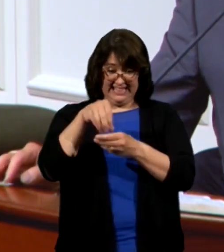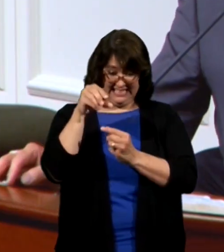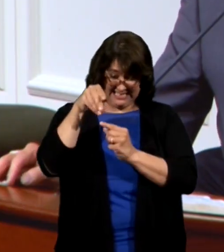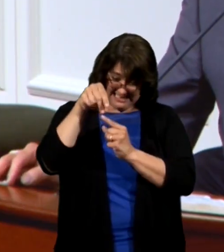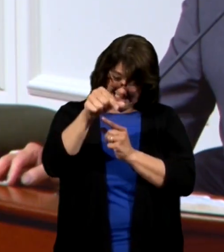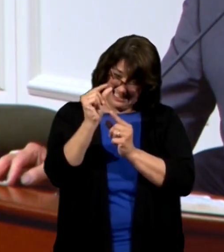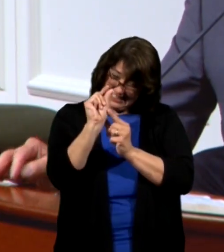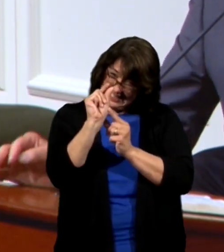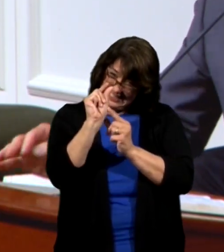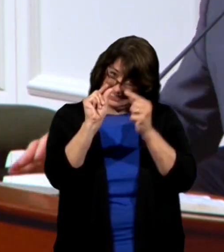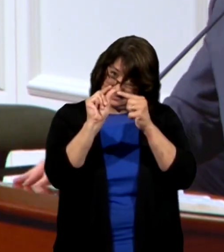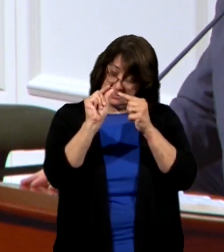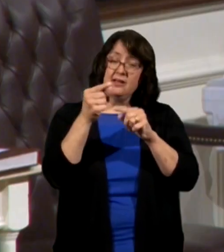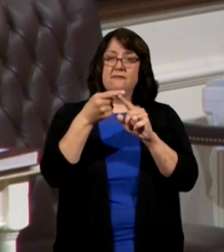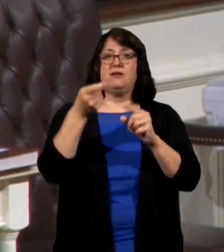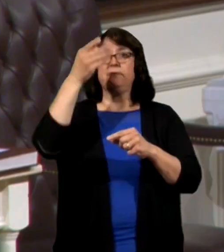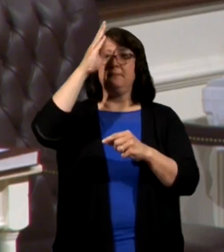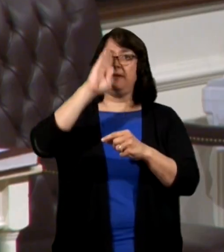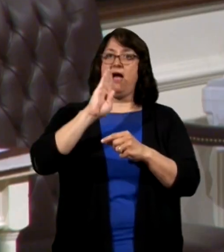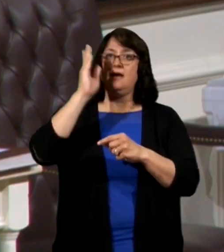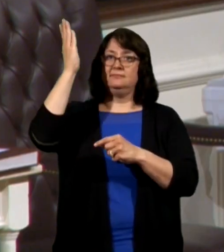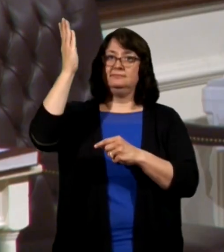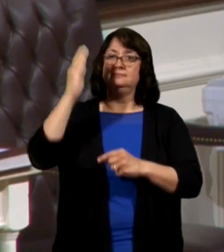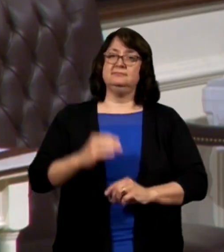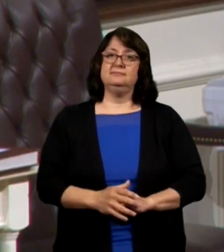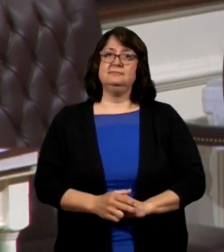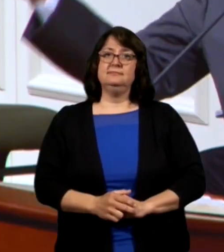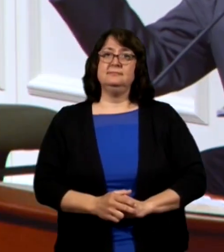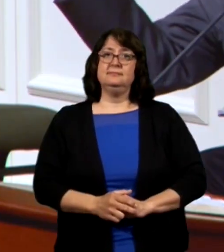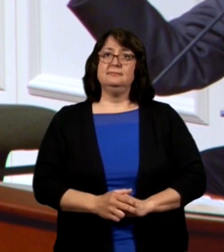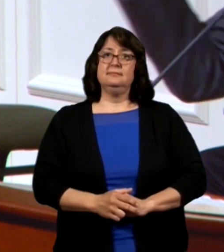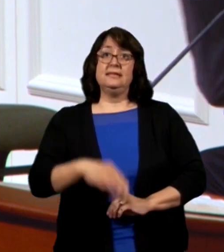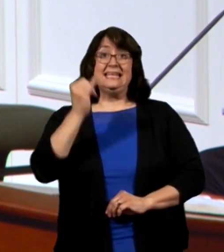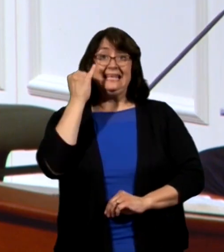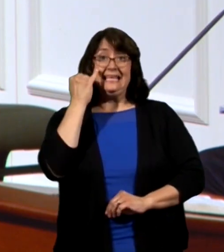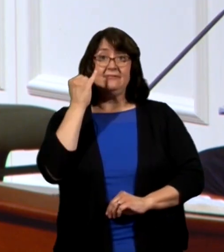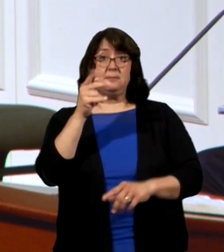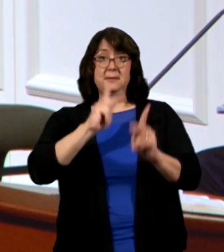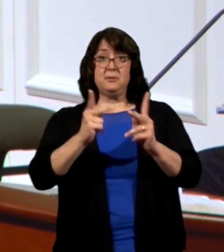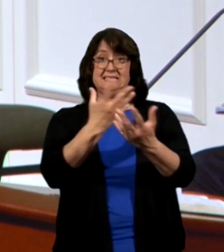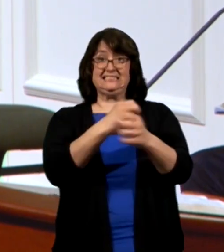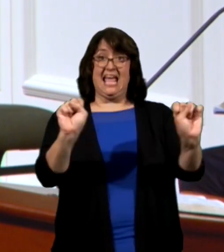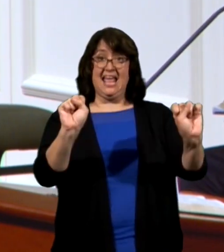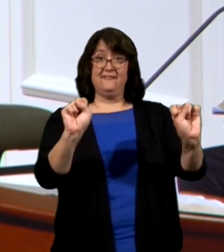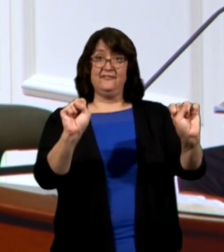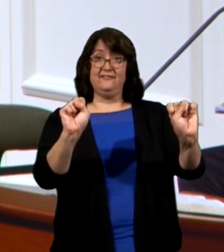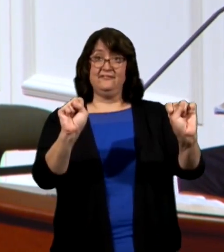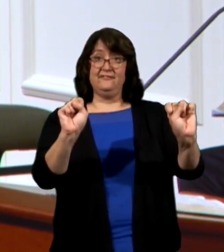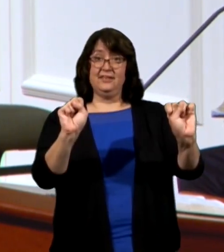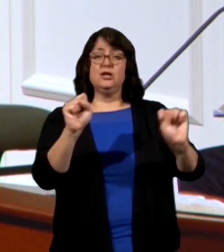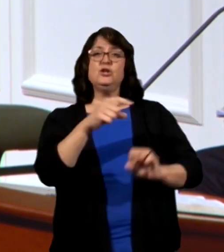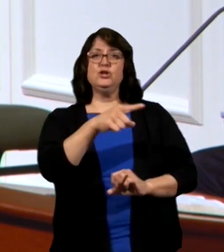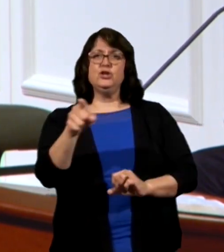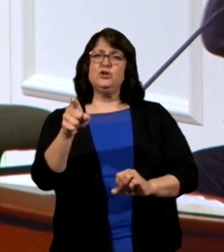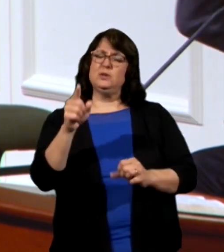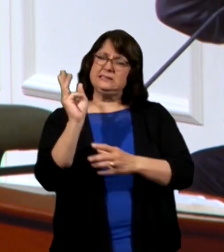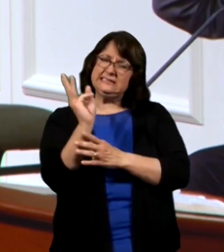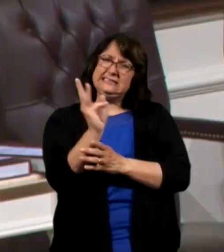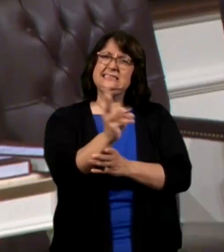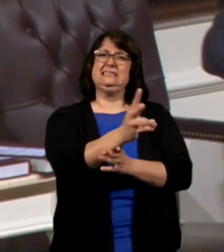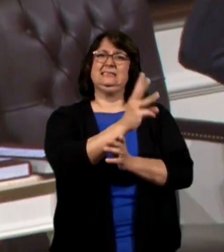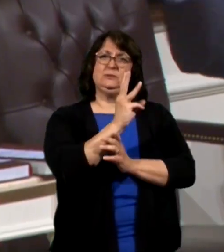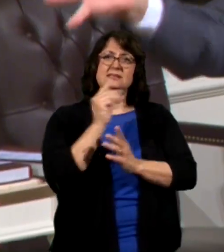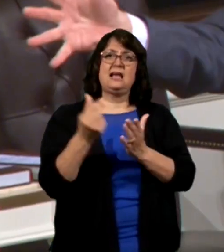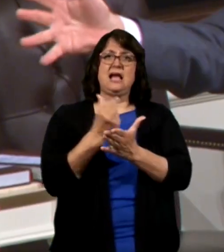seed is a divine thing. And if people are going to be saved at all, you can sow the gospel